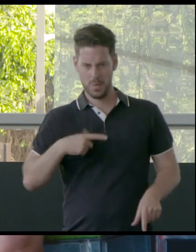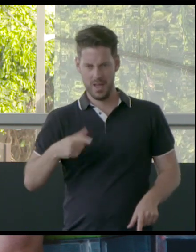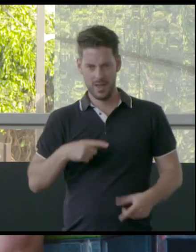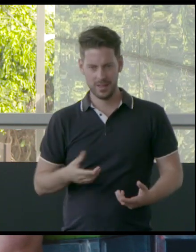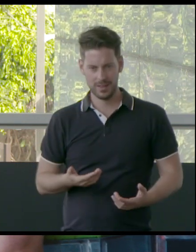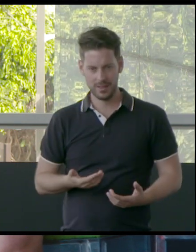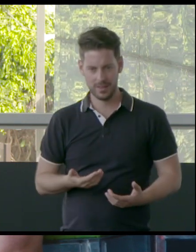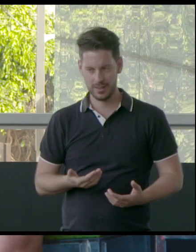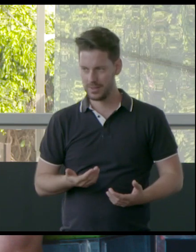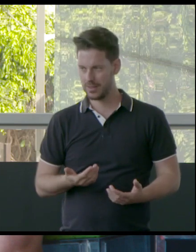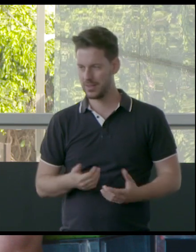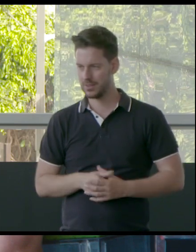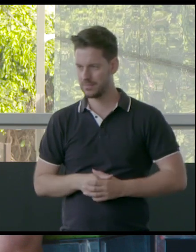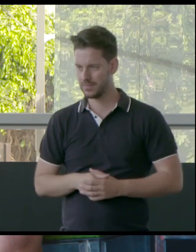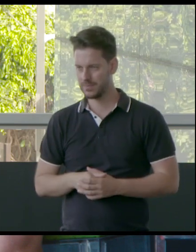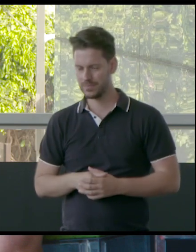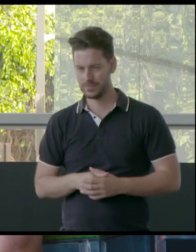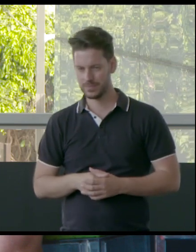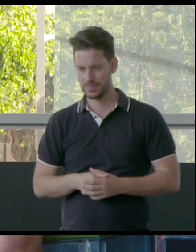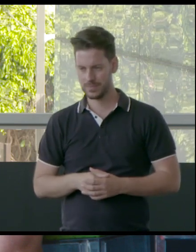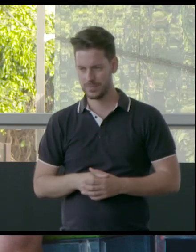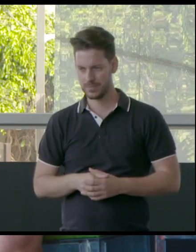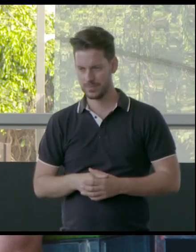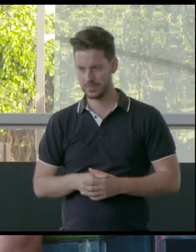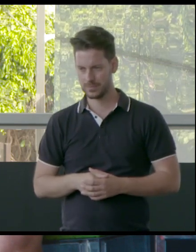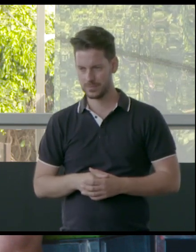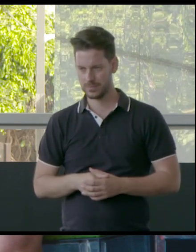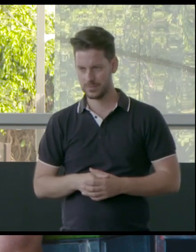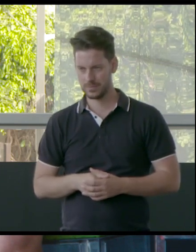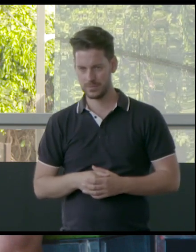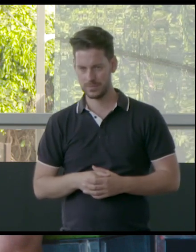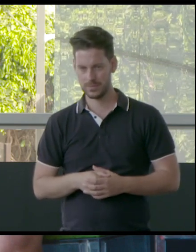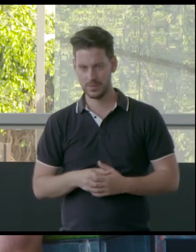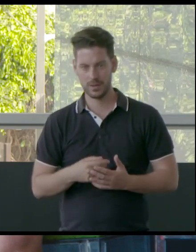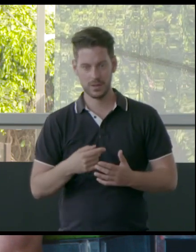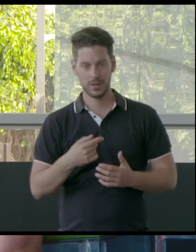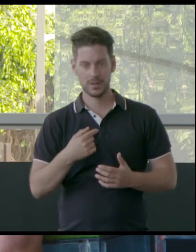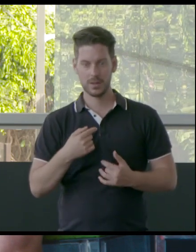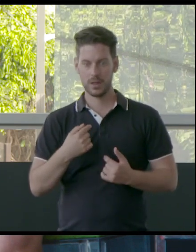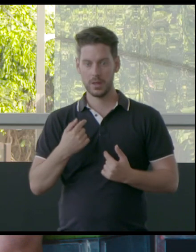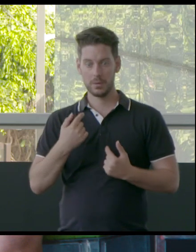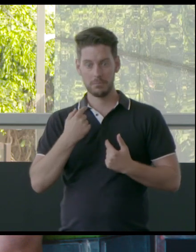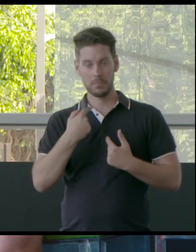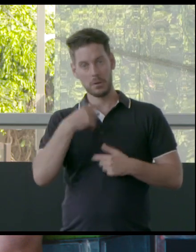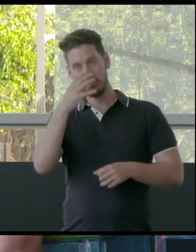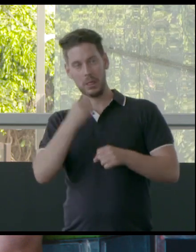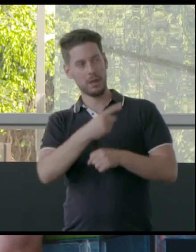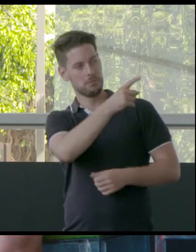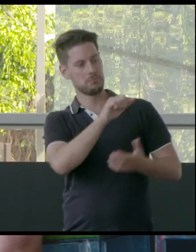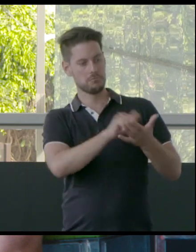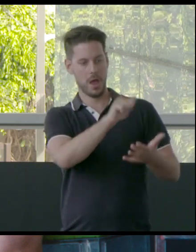them to assume that they're doing what we understand is what we think is right?